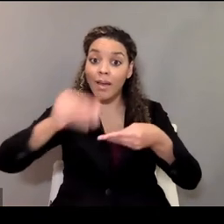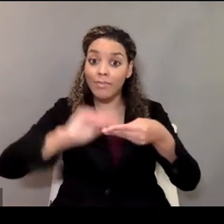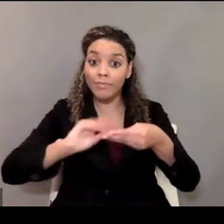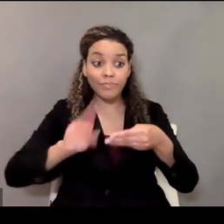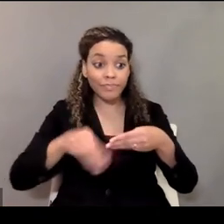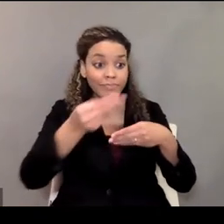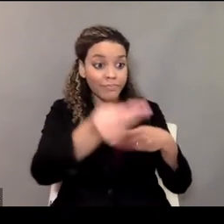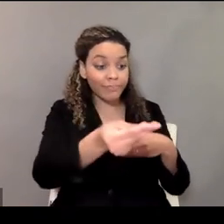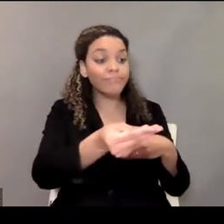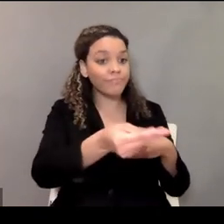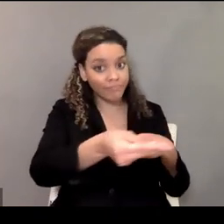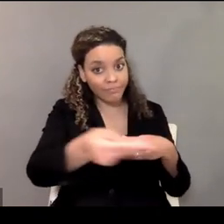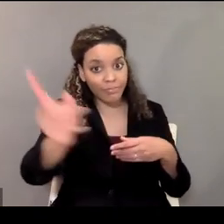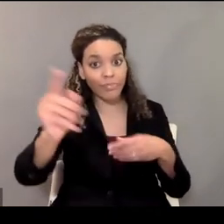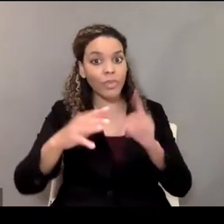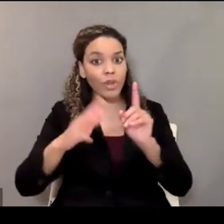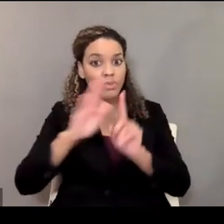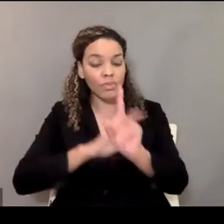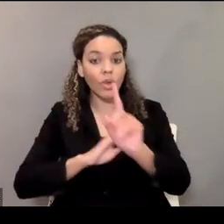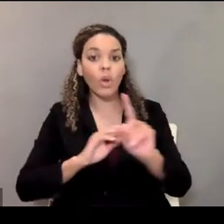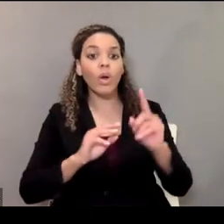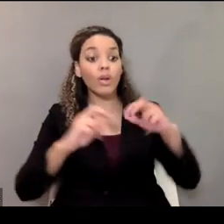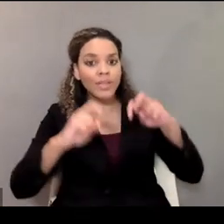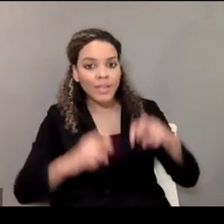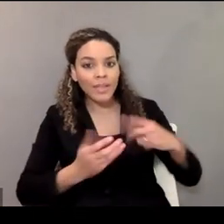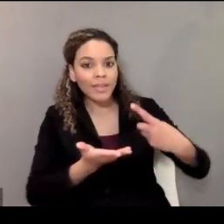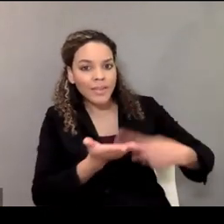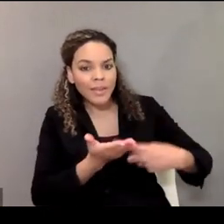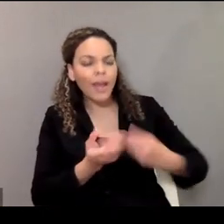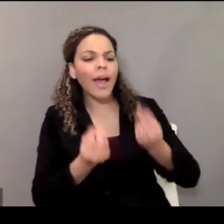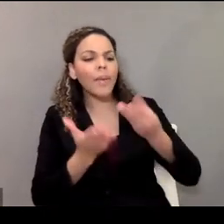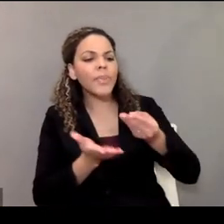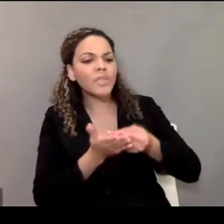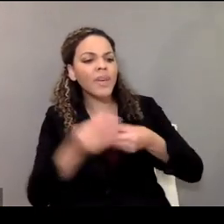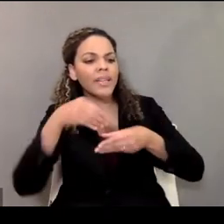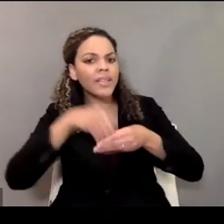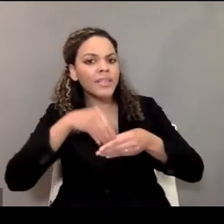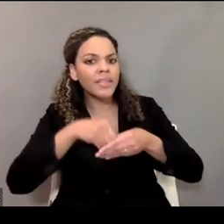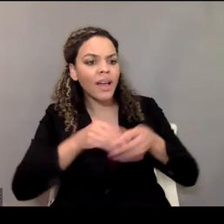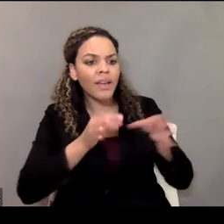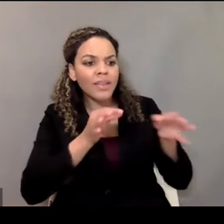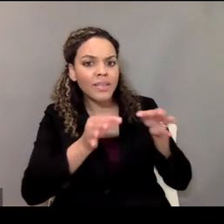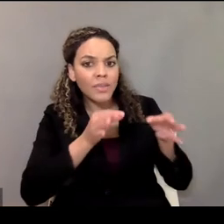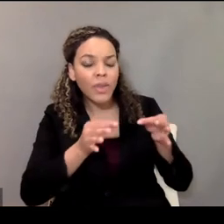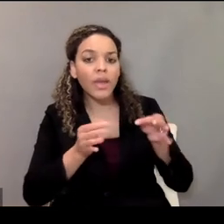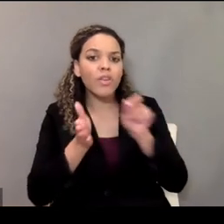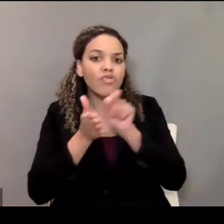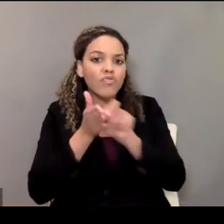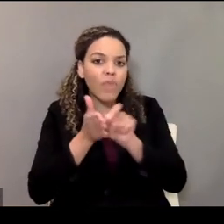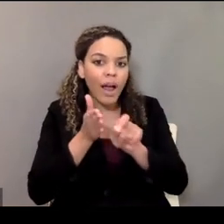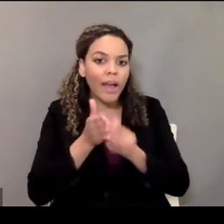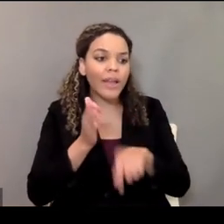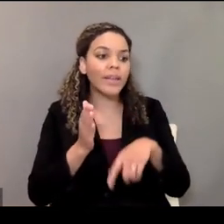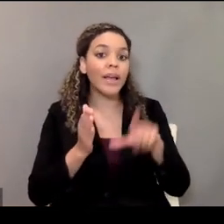went over with the person how much money was in the envelope, and wrote on it, list